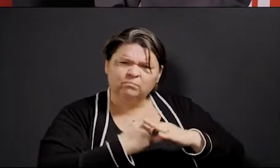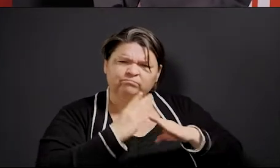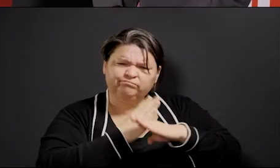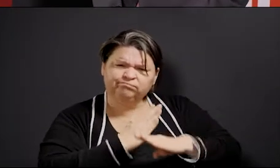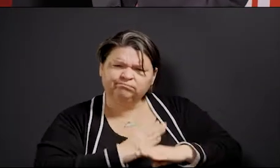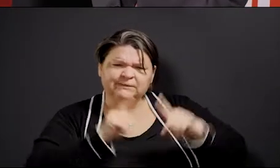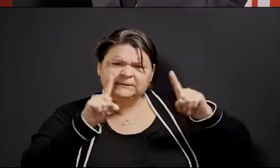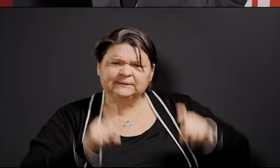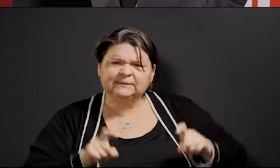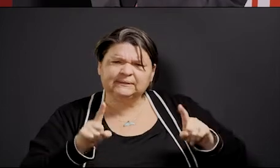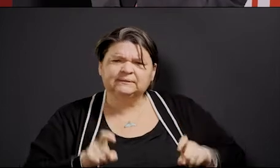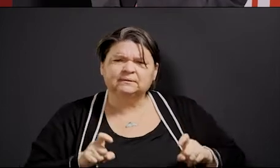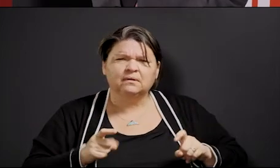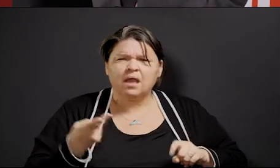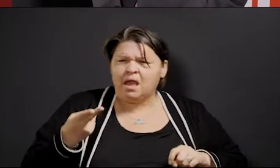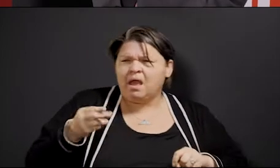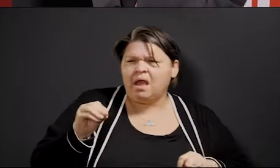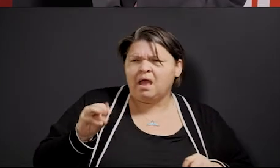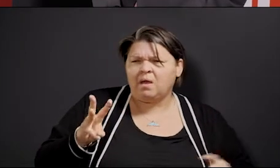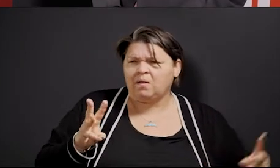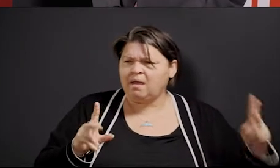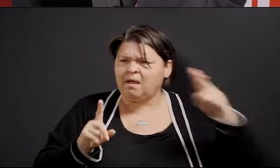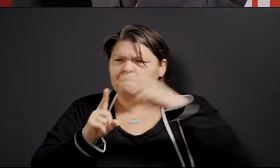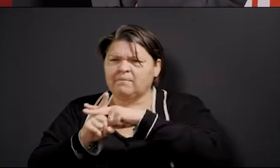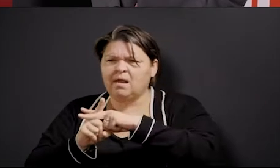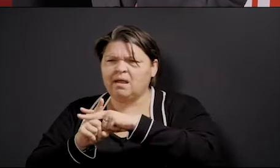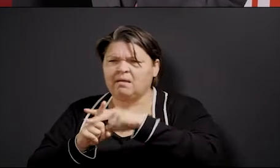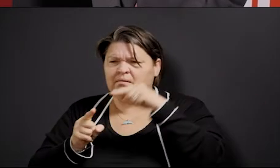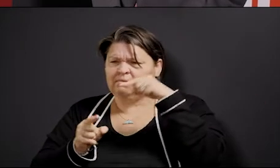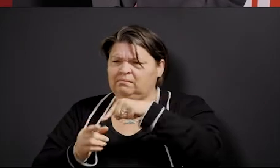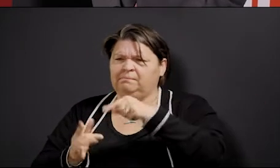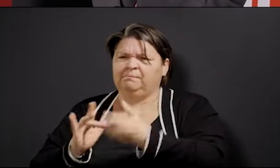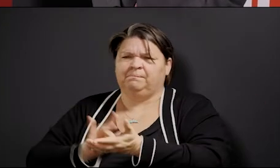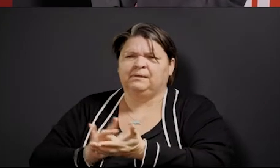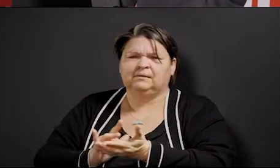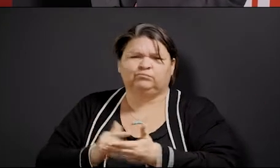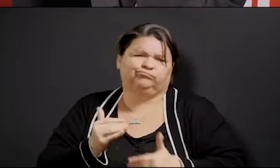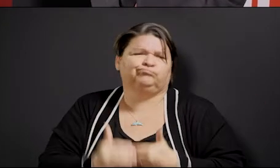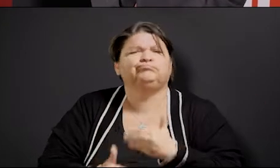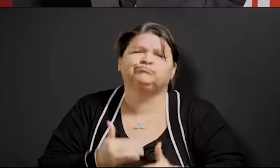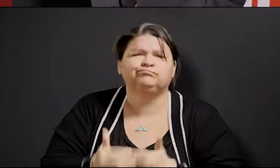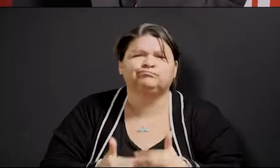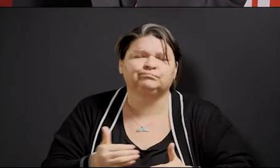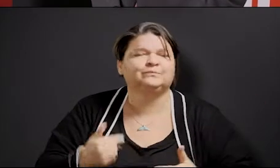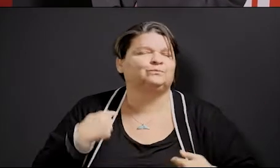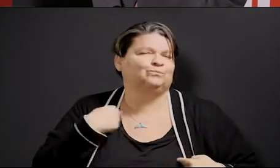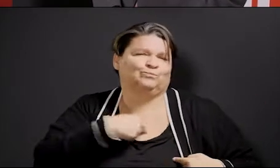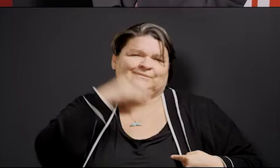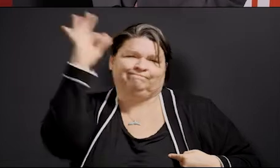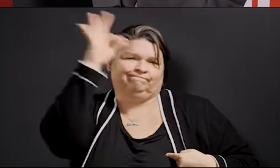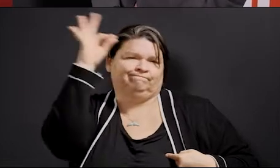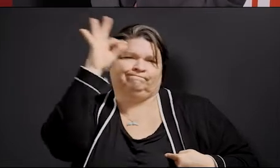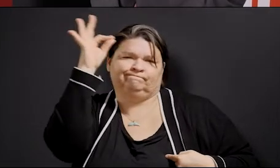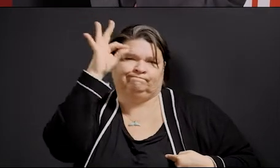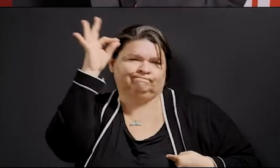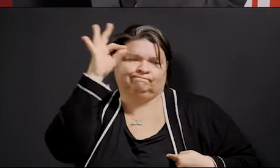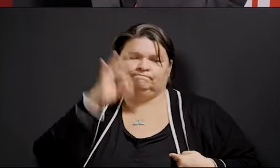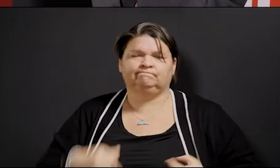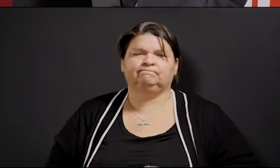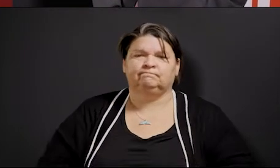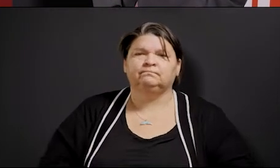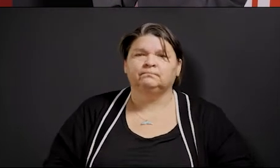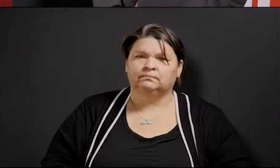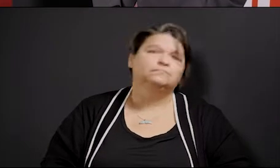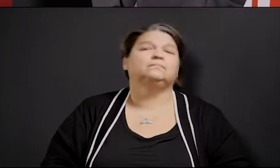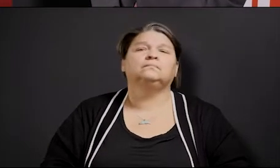figured out. Yeah. And there's a lot of talk about them right now. So I think people need to just understand that there's nothing easy about these